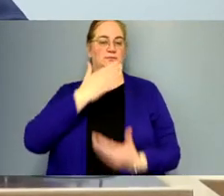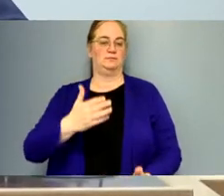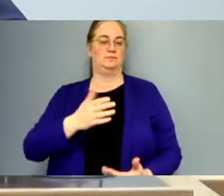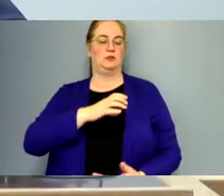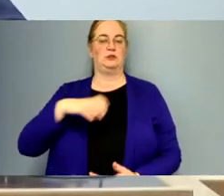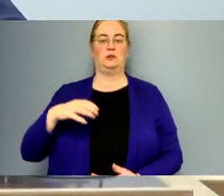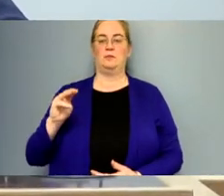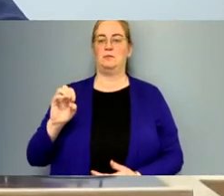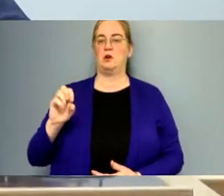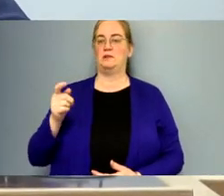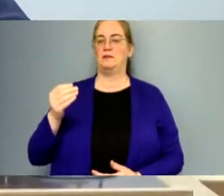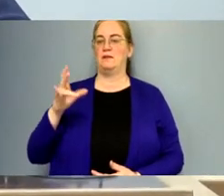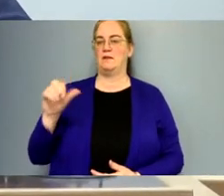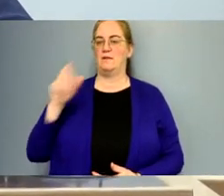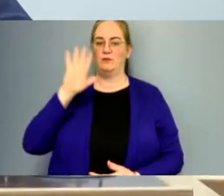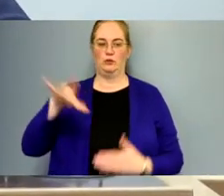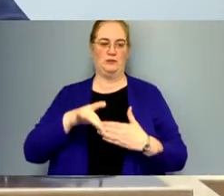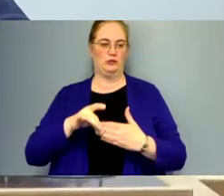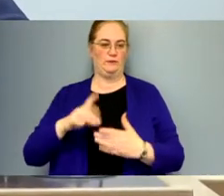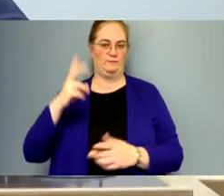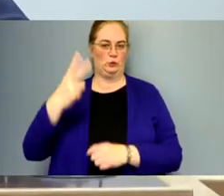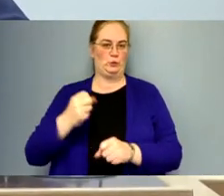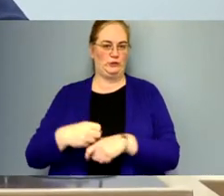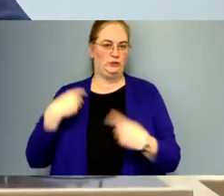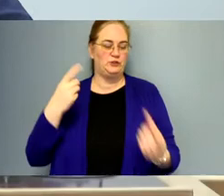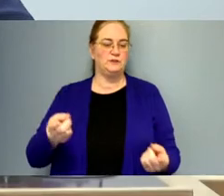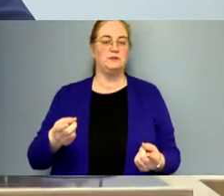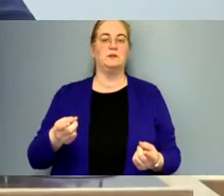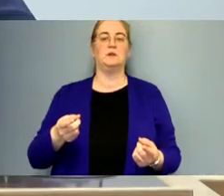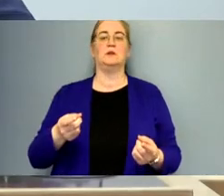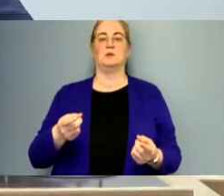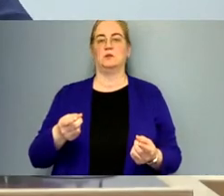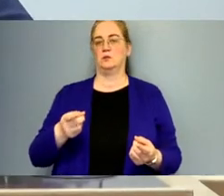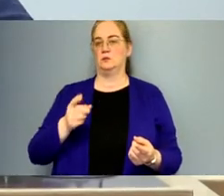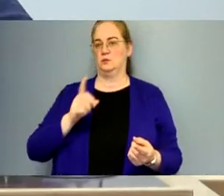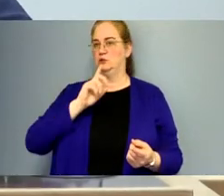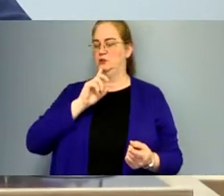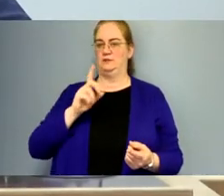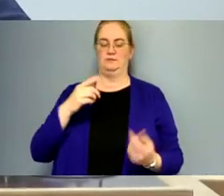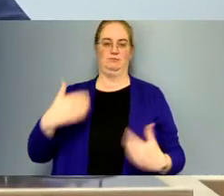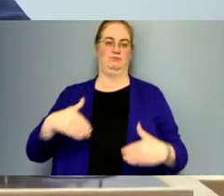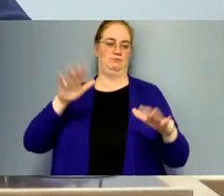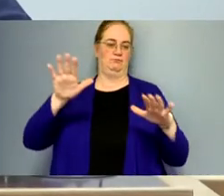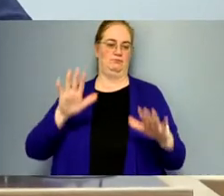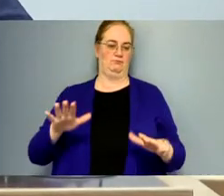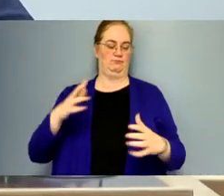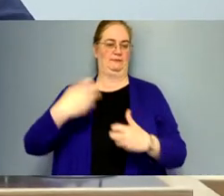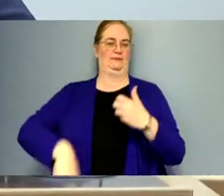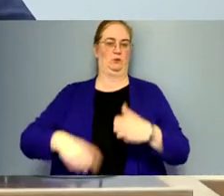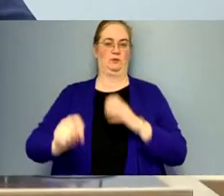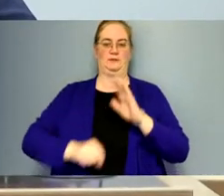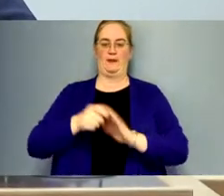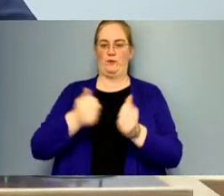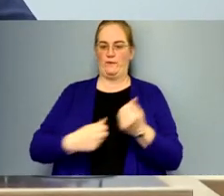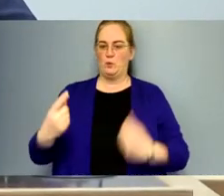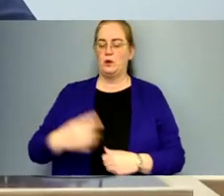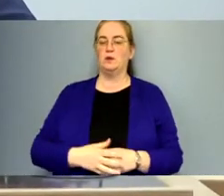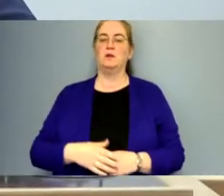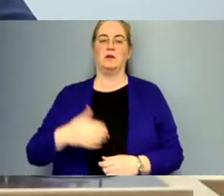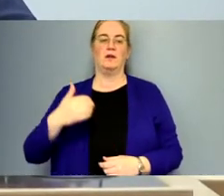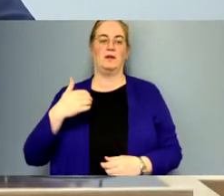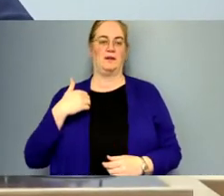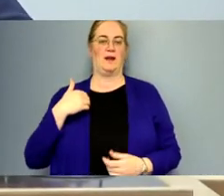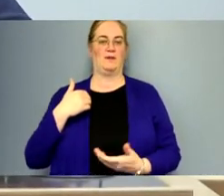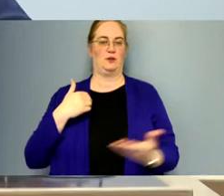Commissioner Marceglia for your leadership for these last two years, which has been an incredibly difficult time for everyone. And having